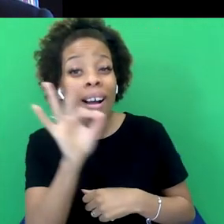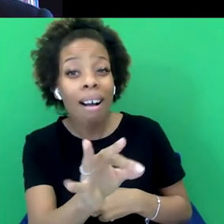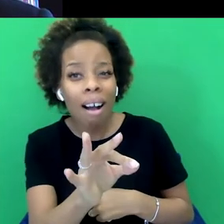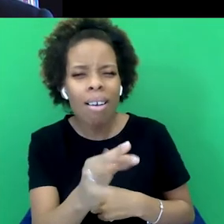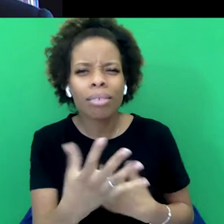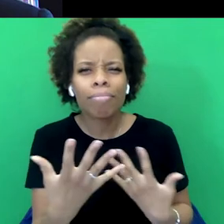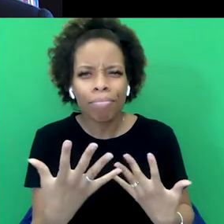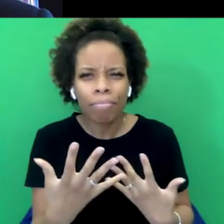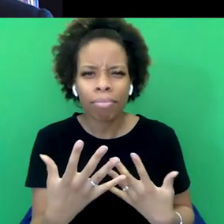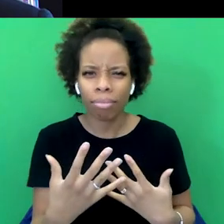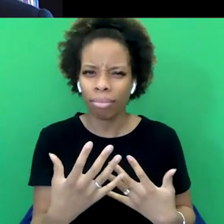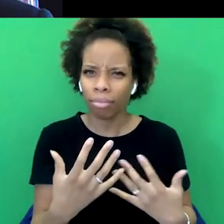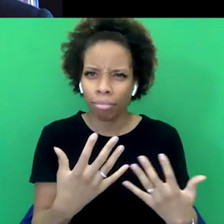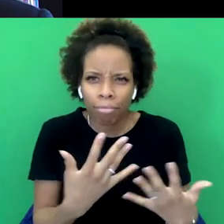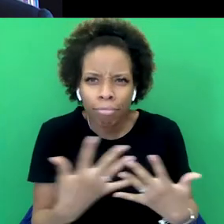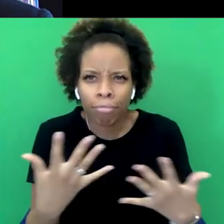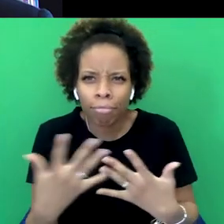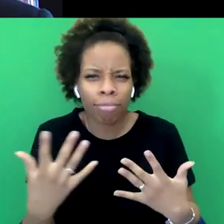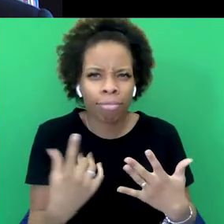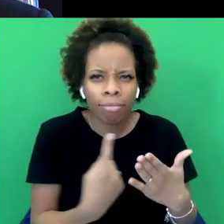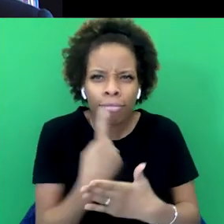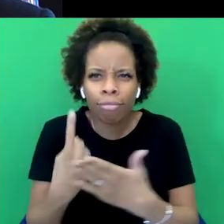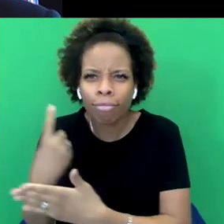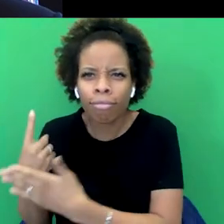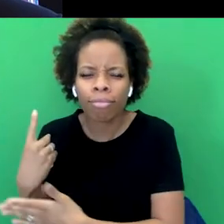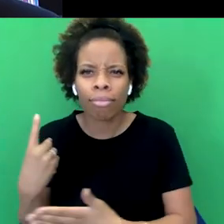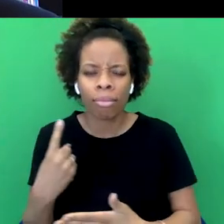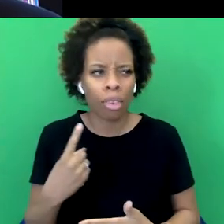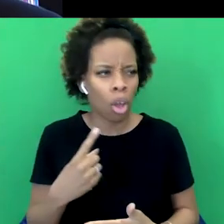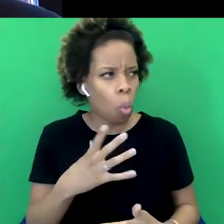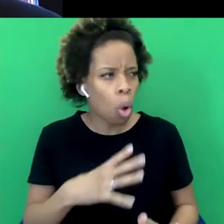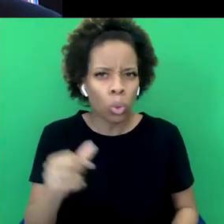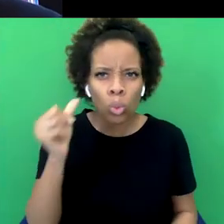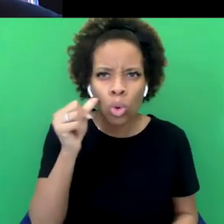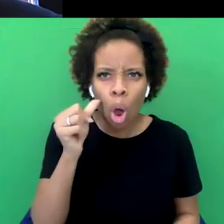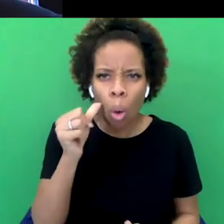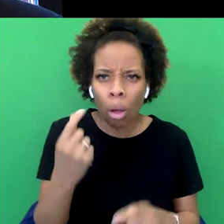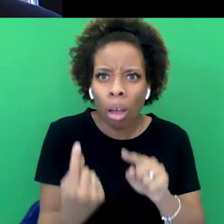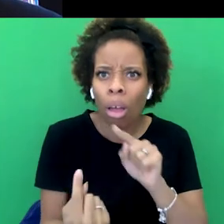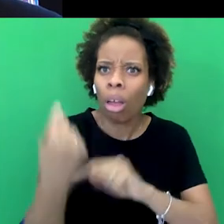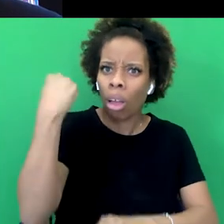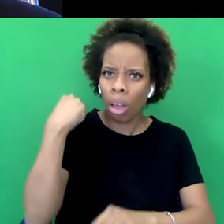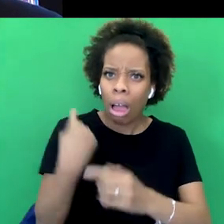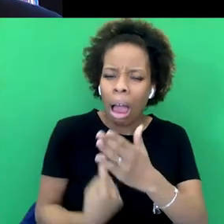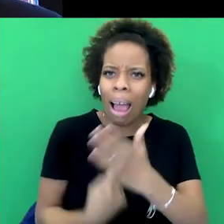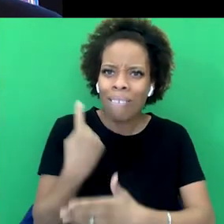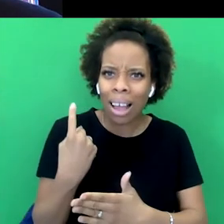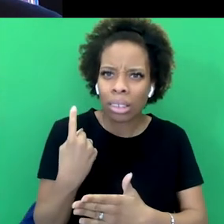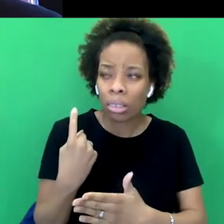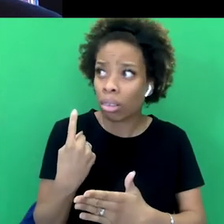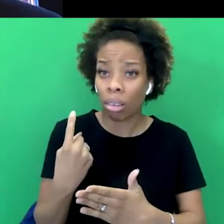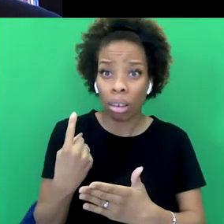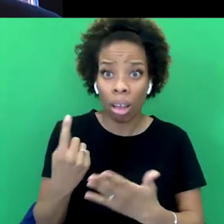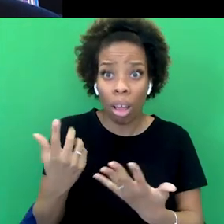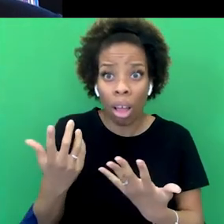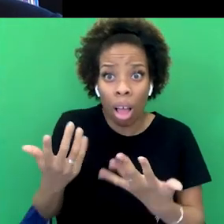exercises that needs to be done is to contextualize those events as not just events that existed in some sort